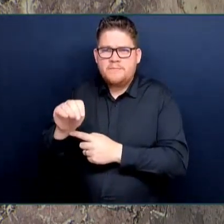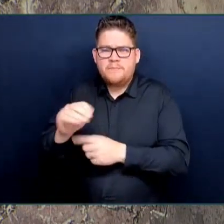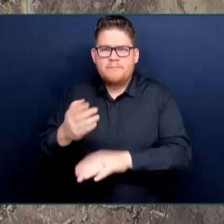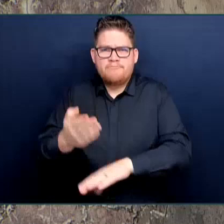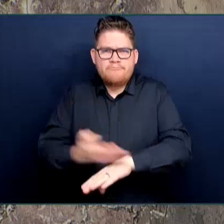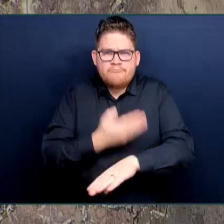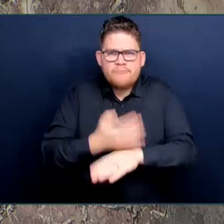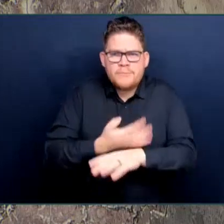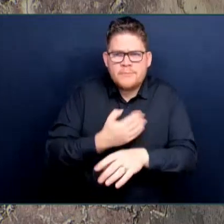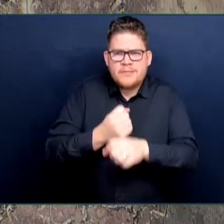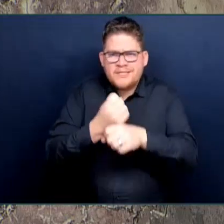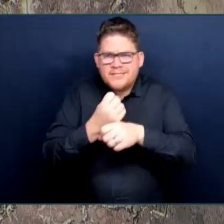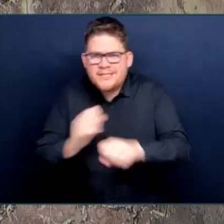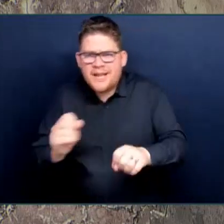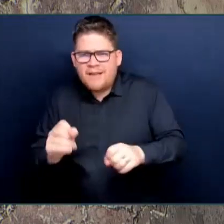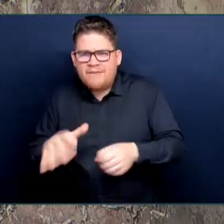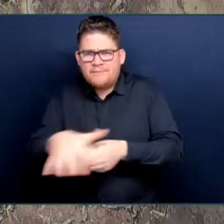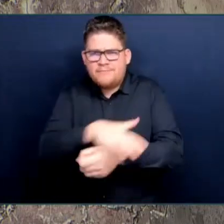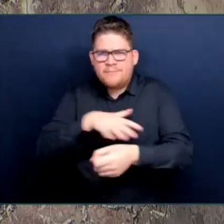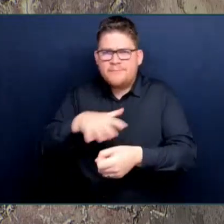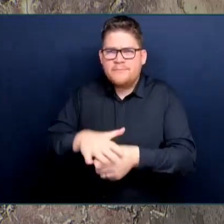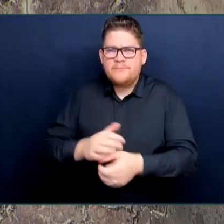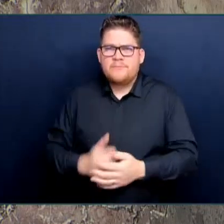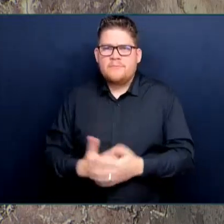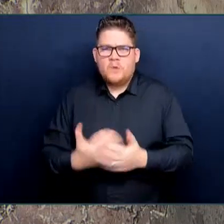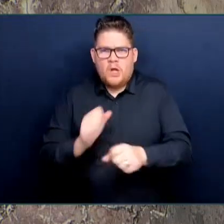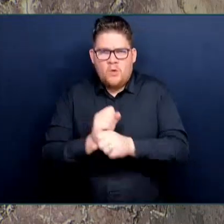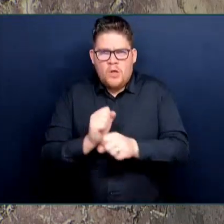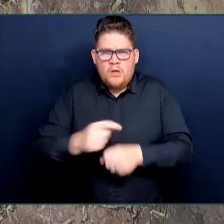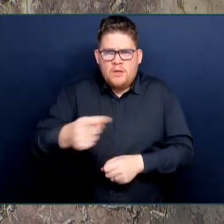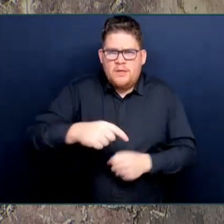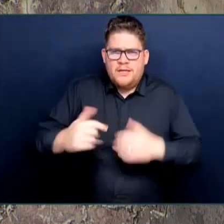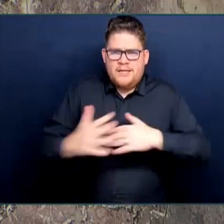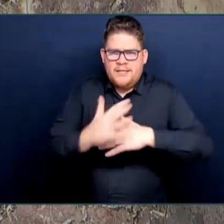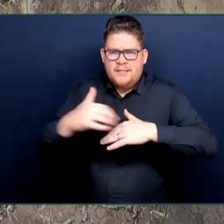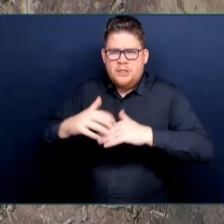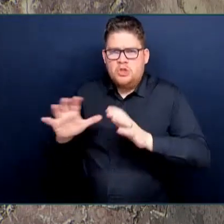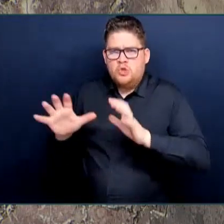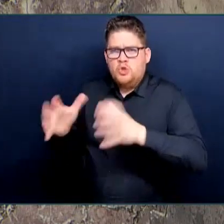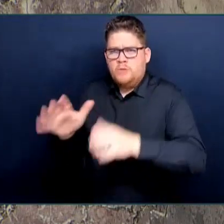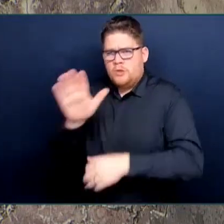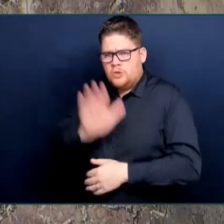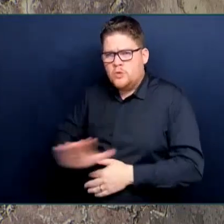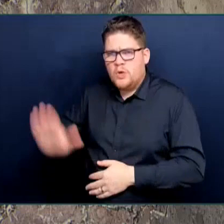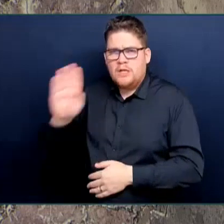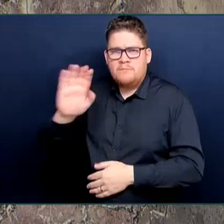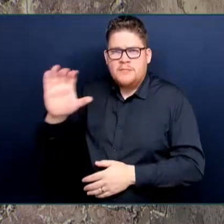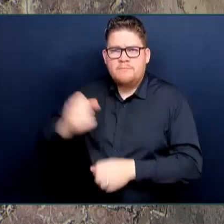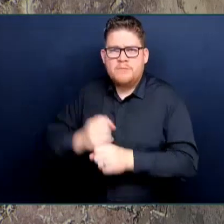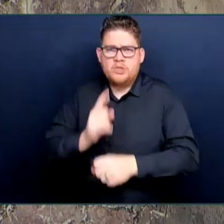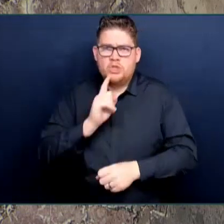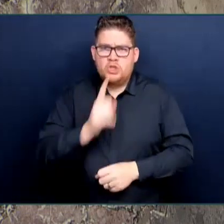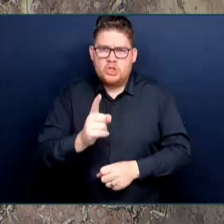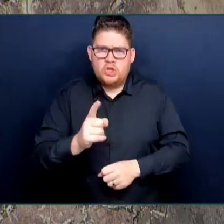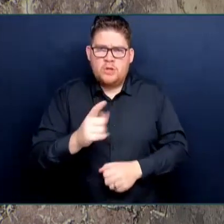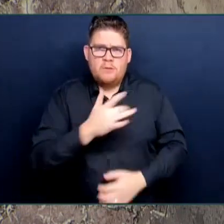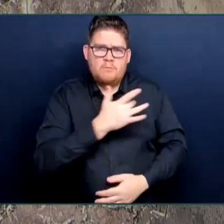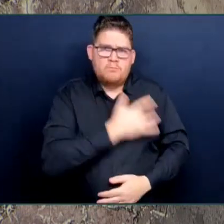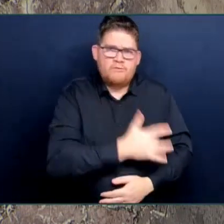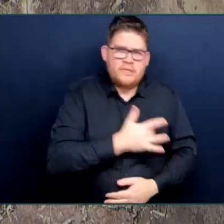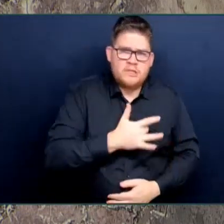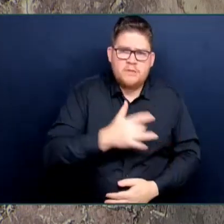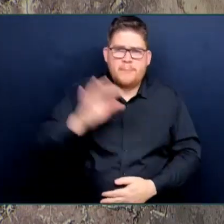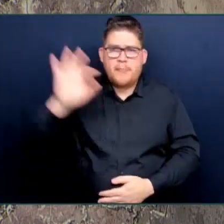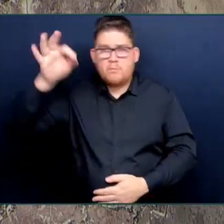around the province to ensure that it is government to government to government and we get it right. Our government has committed to